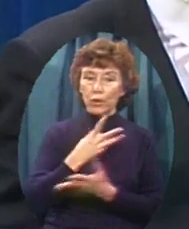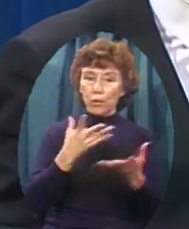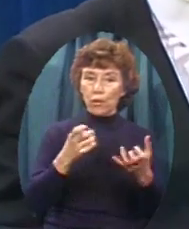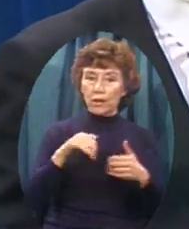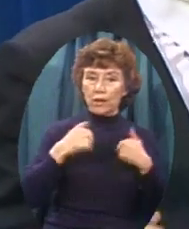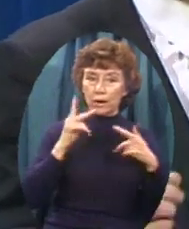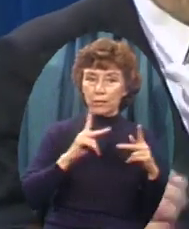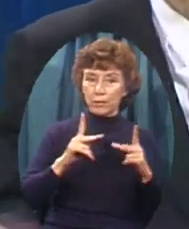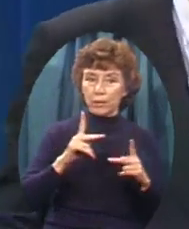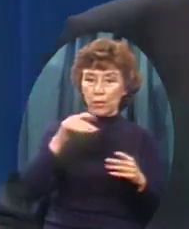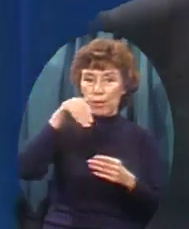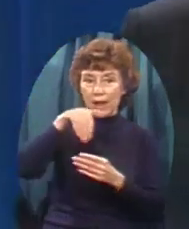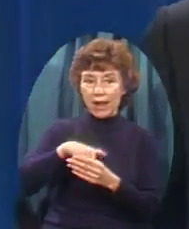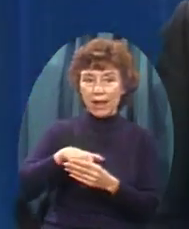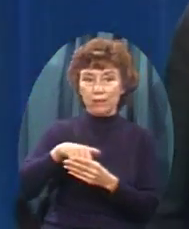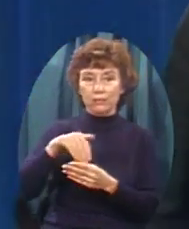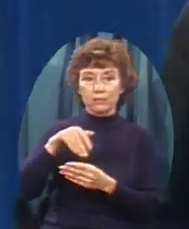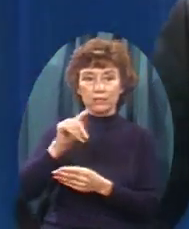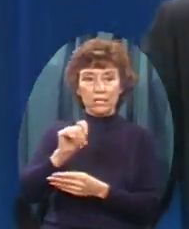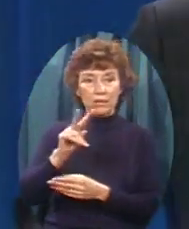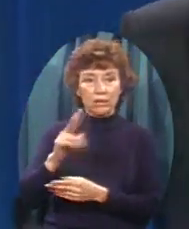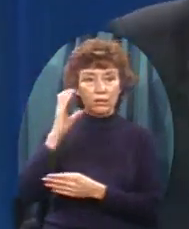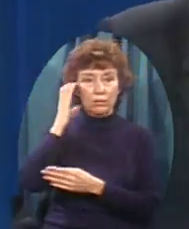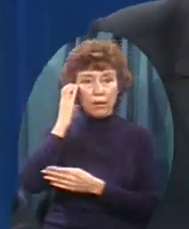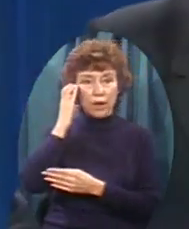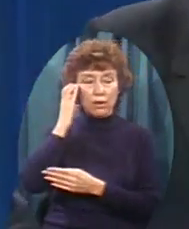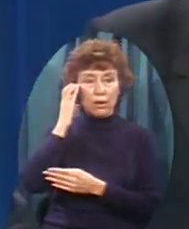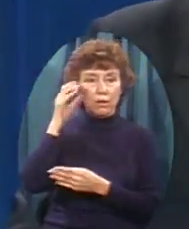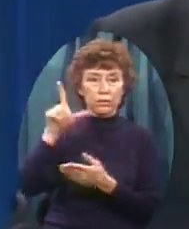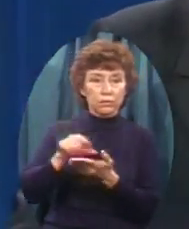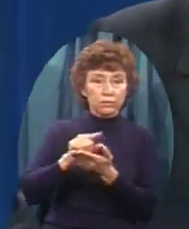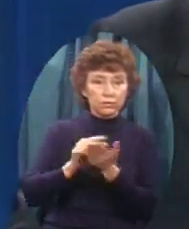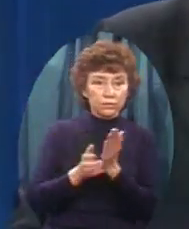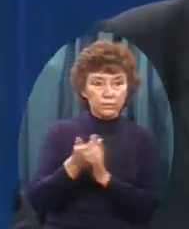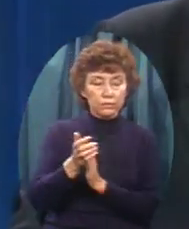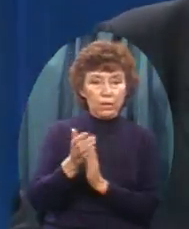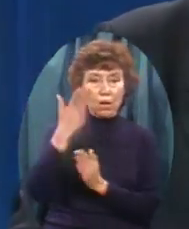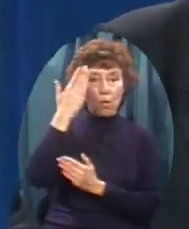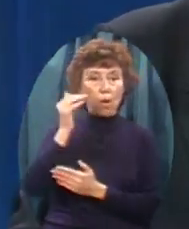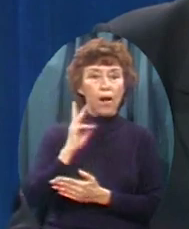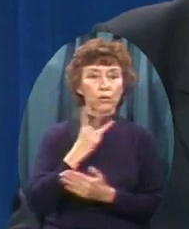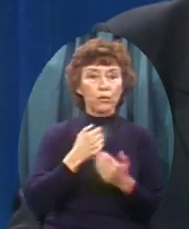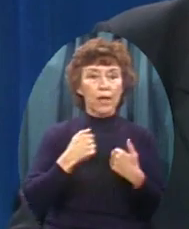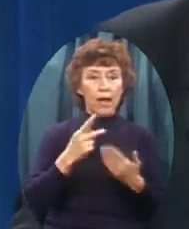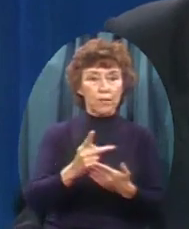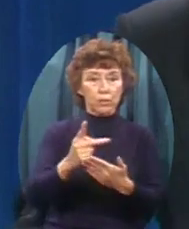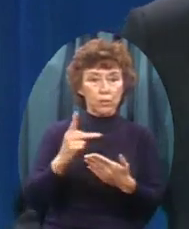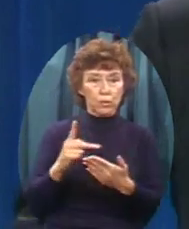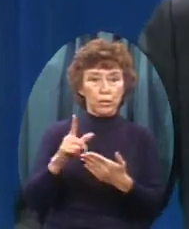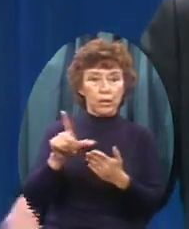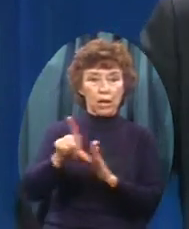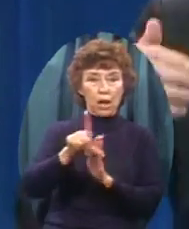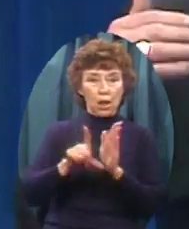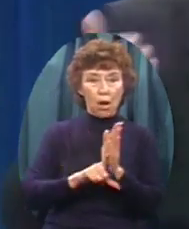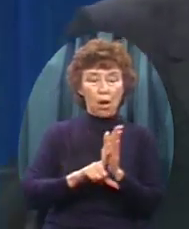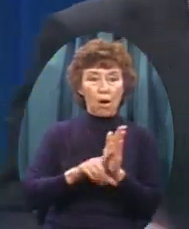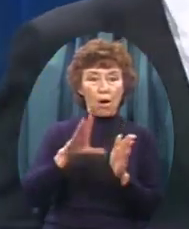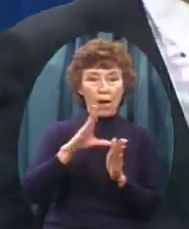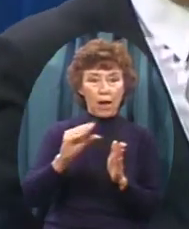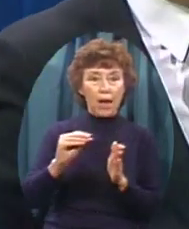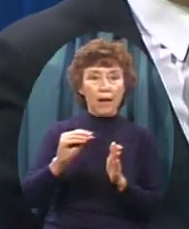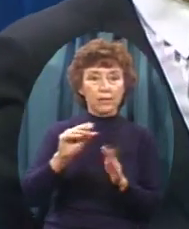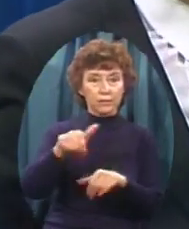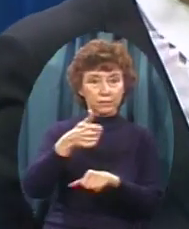In radio In the print media Why do we have Pre-law And heading towards A law school My daughter is